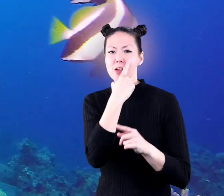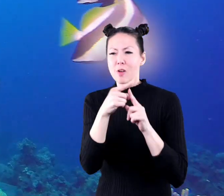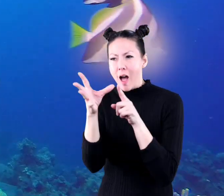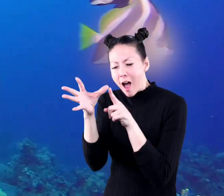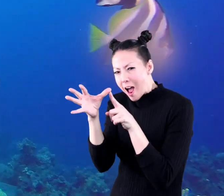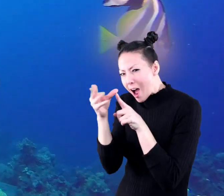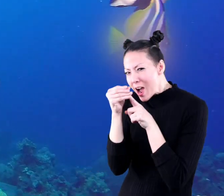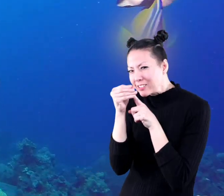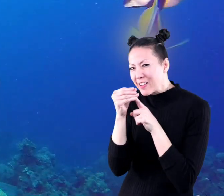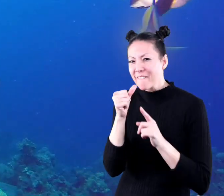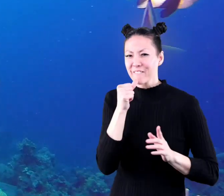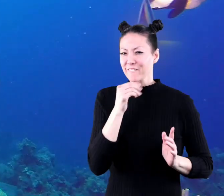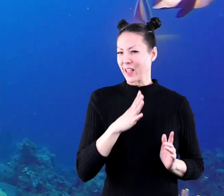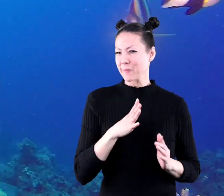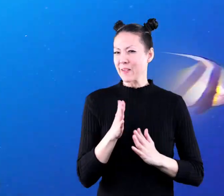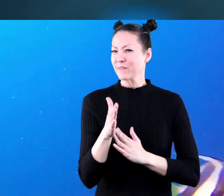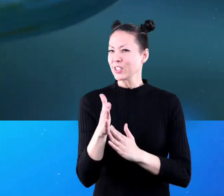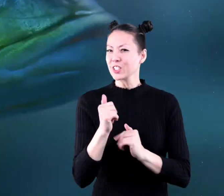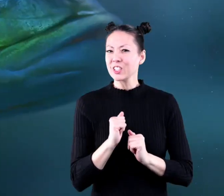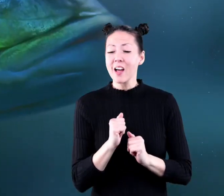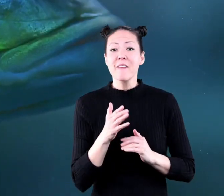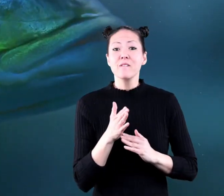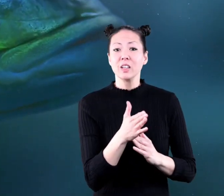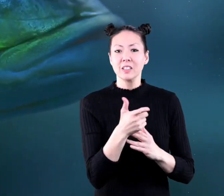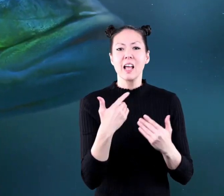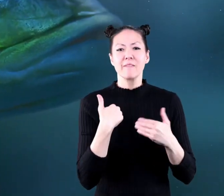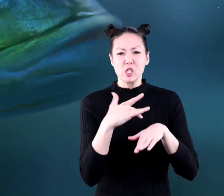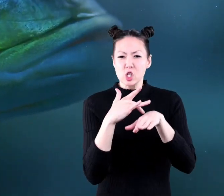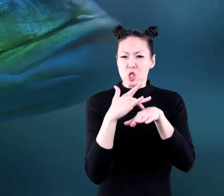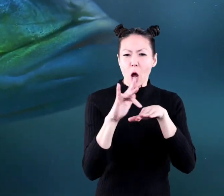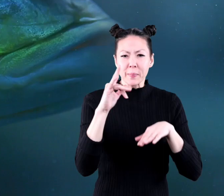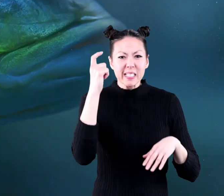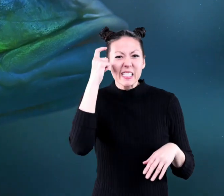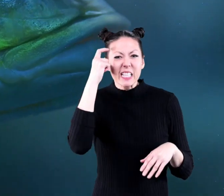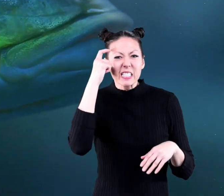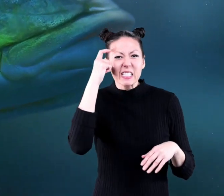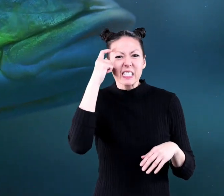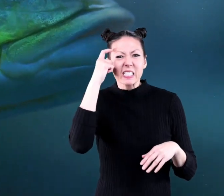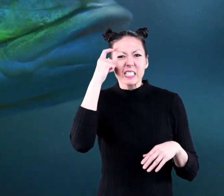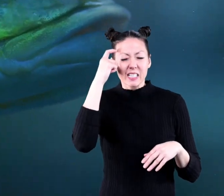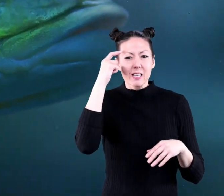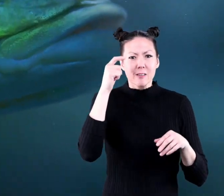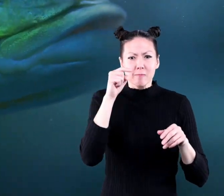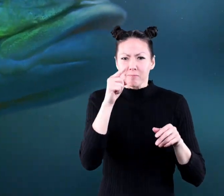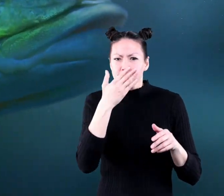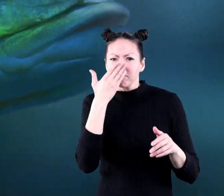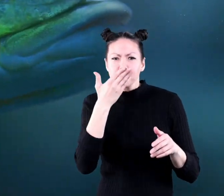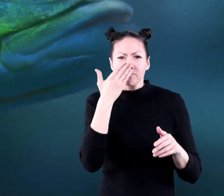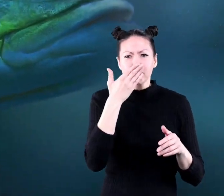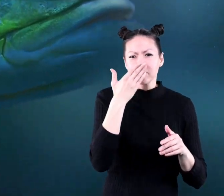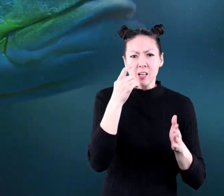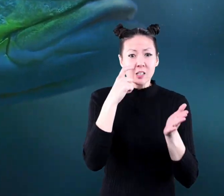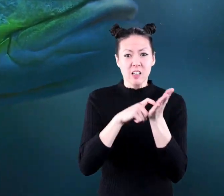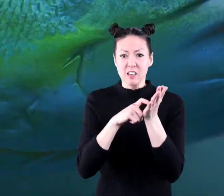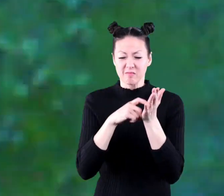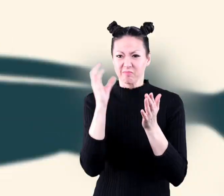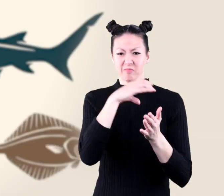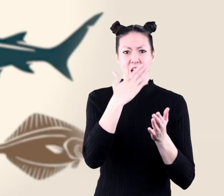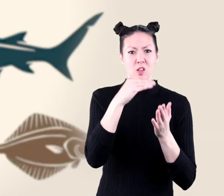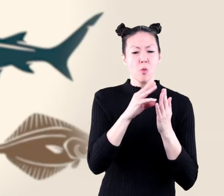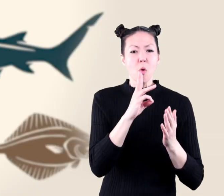to attract female fish fish have a sharp sense of smell and can detect odors in the water